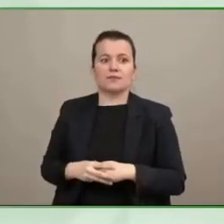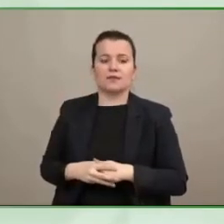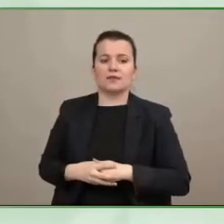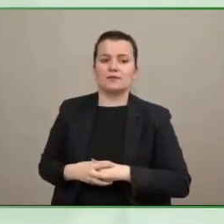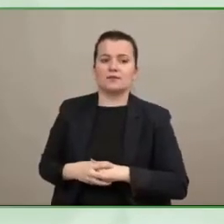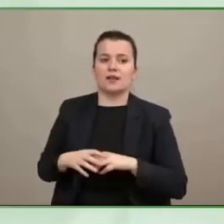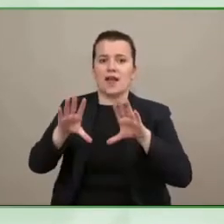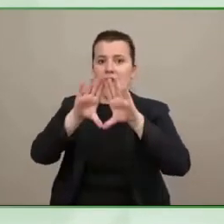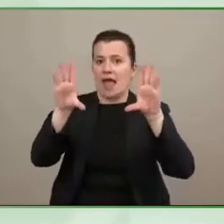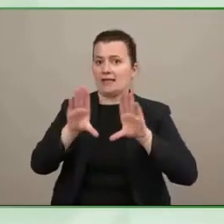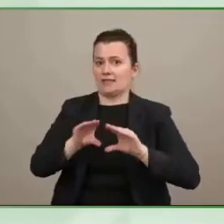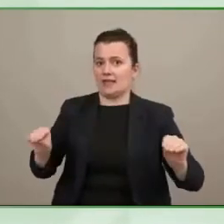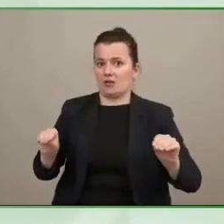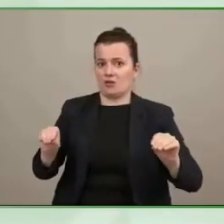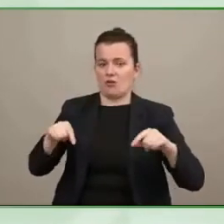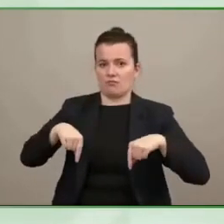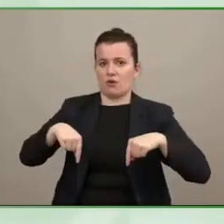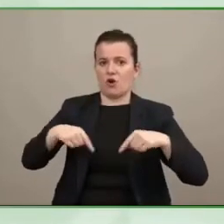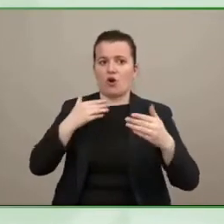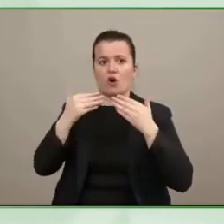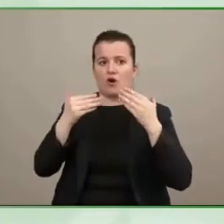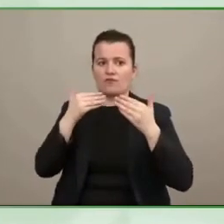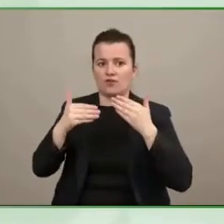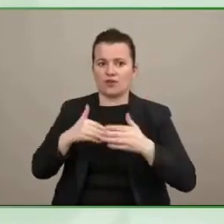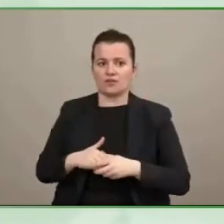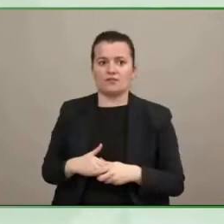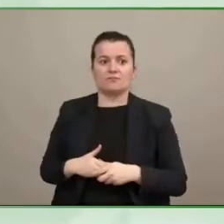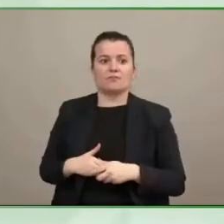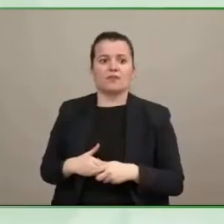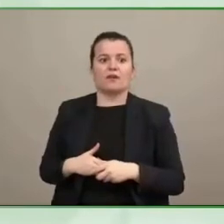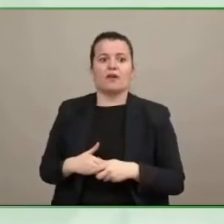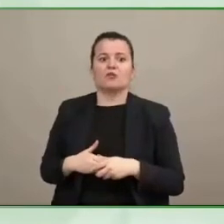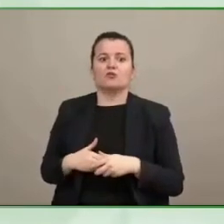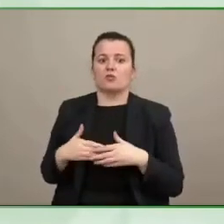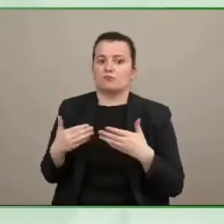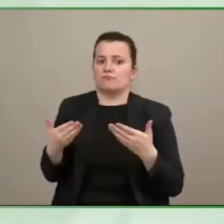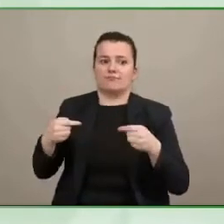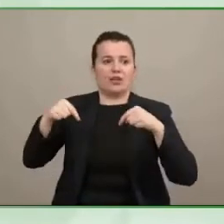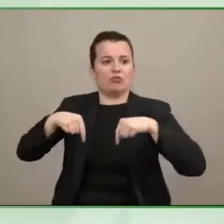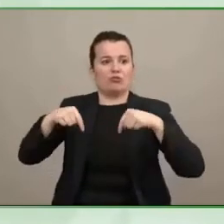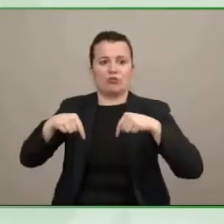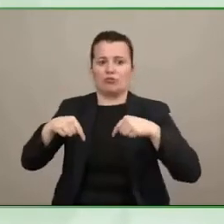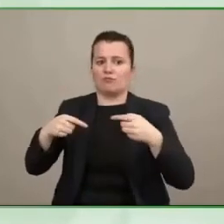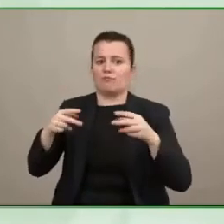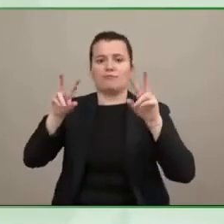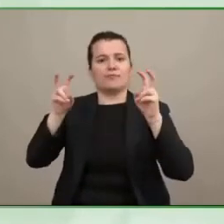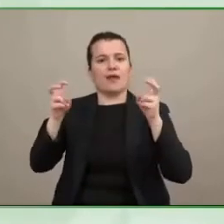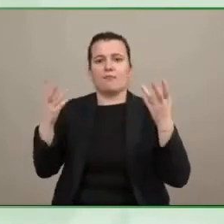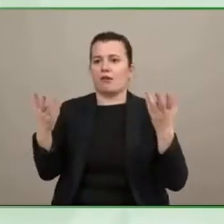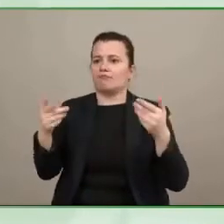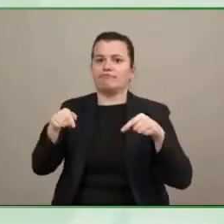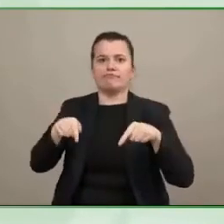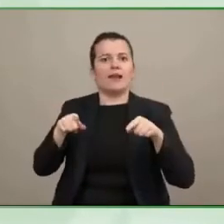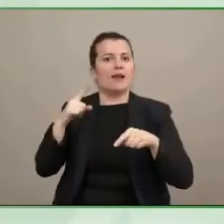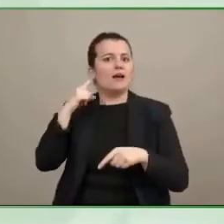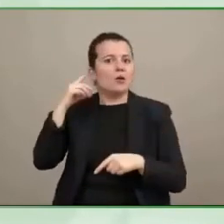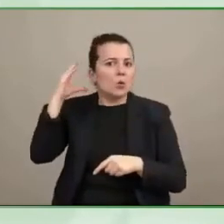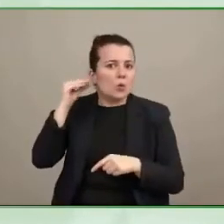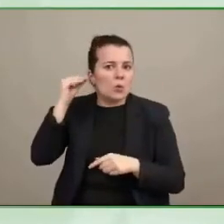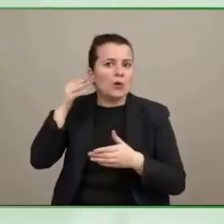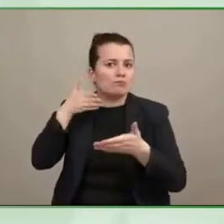opinion are the biggest obstacles the biggest obstacles barriers people with hearing loss are facing at the moment well